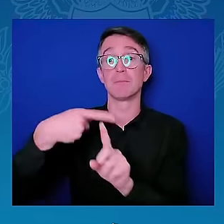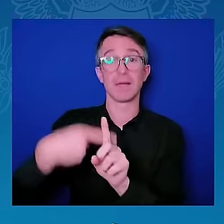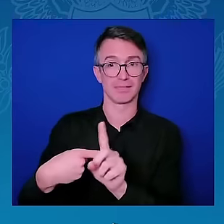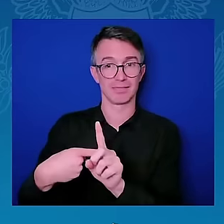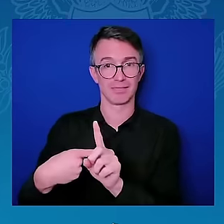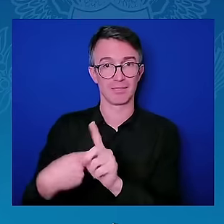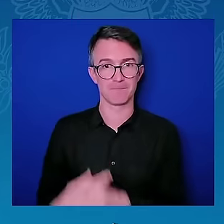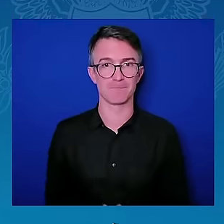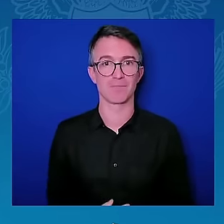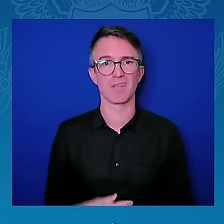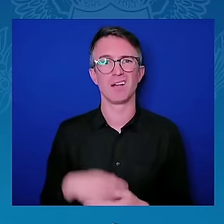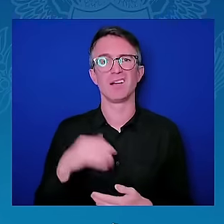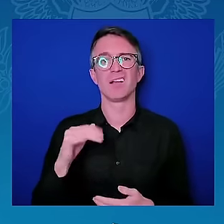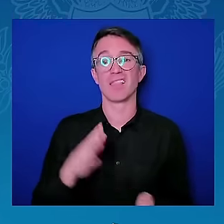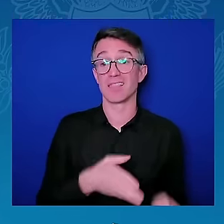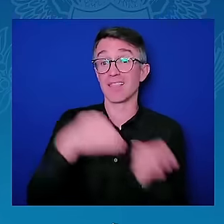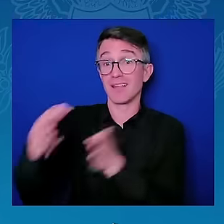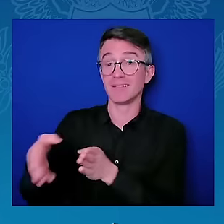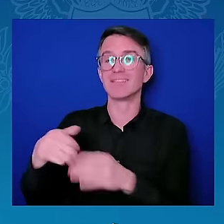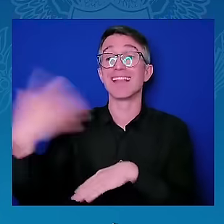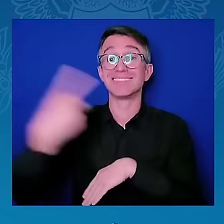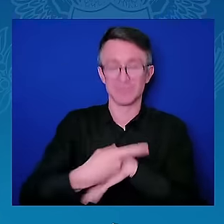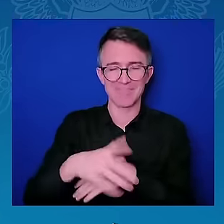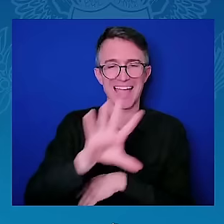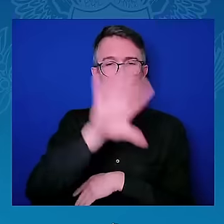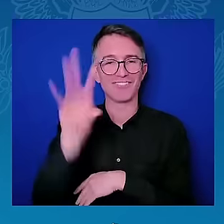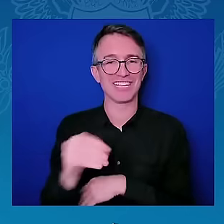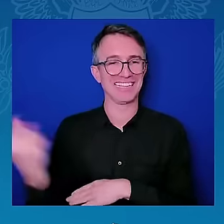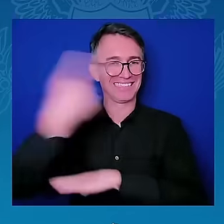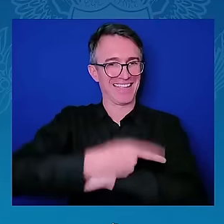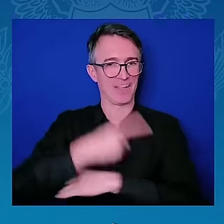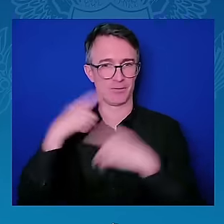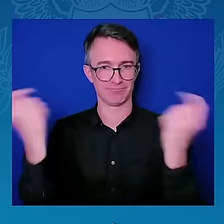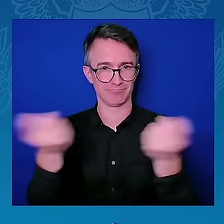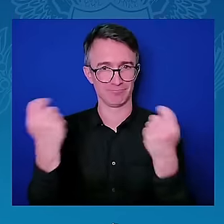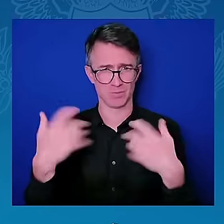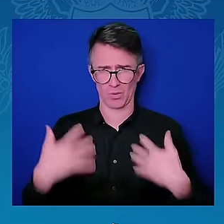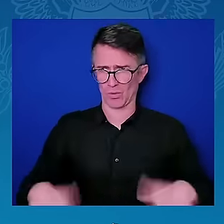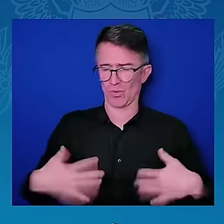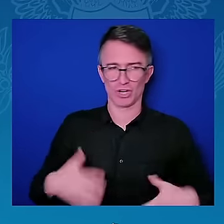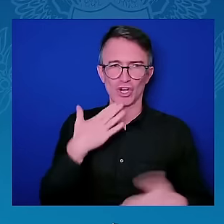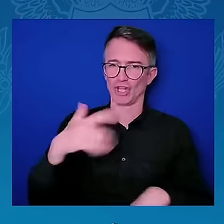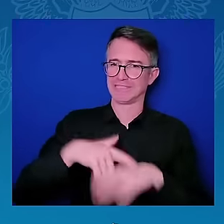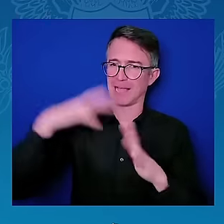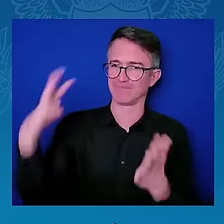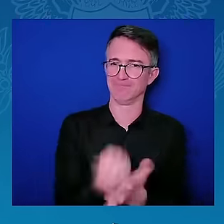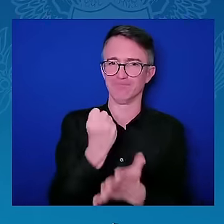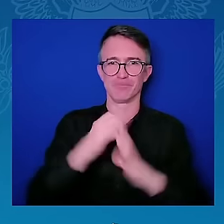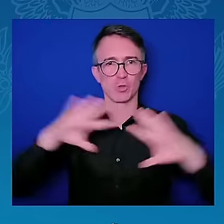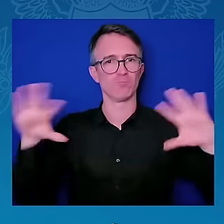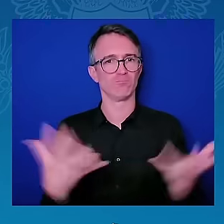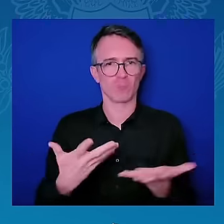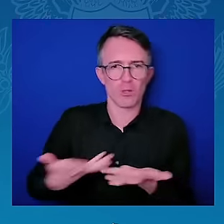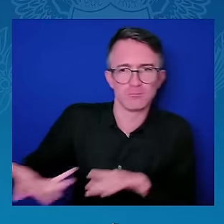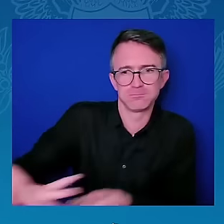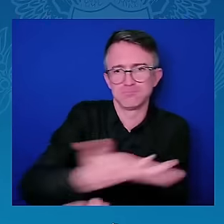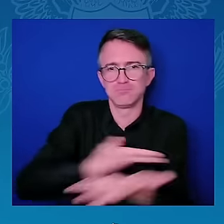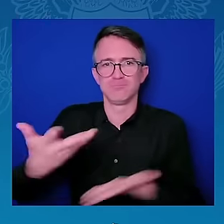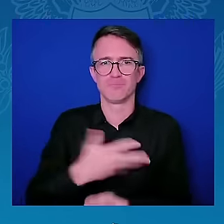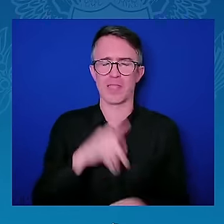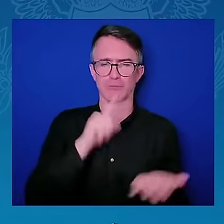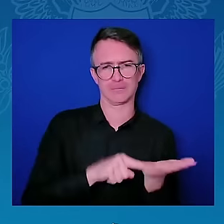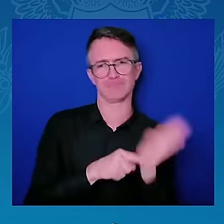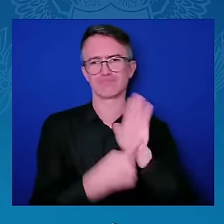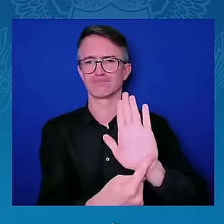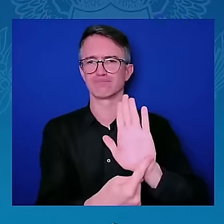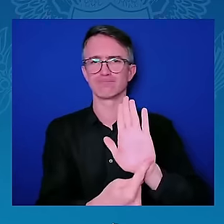What better platform to elevate the trade and investment ties between our nations and demonstrate the bright future for